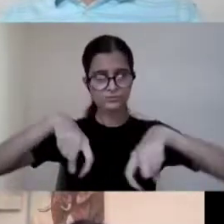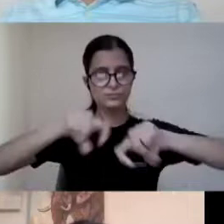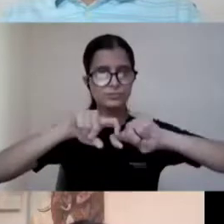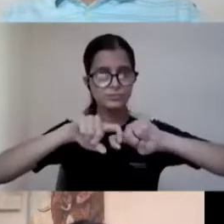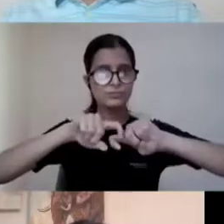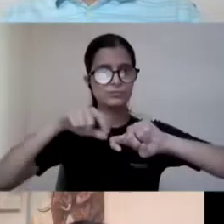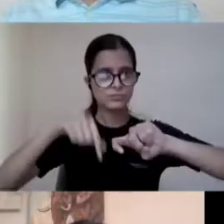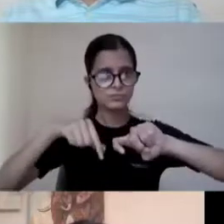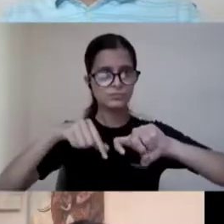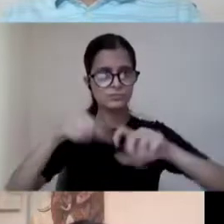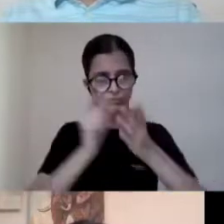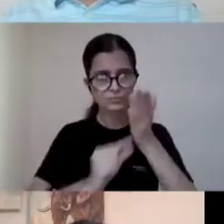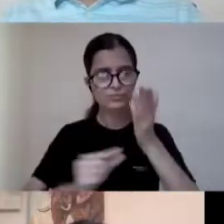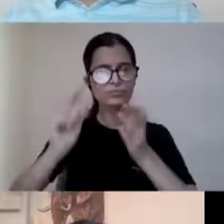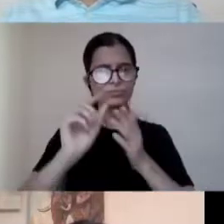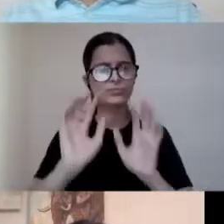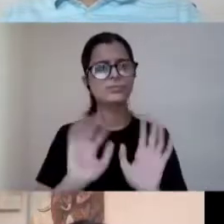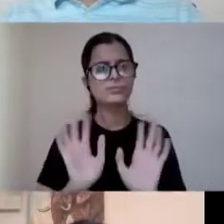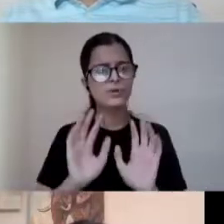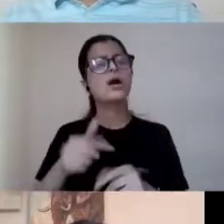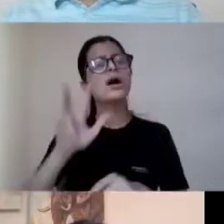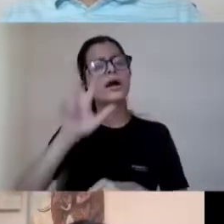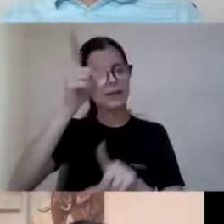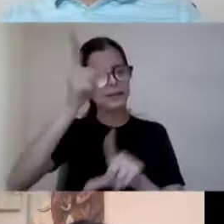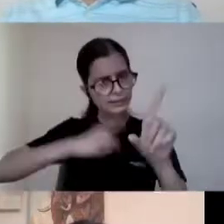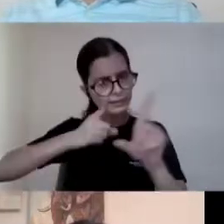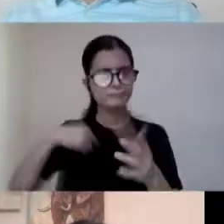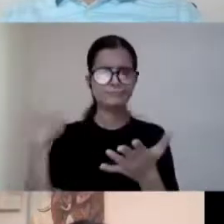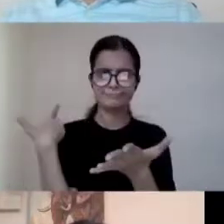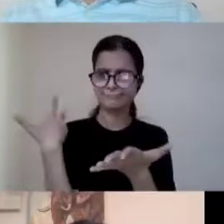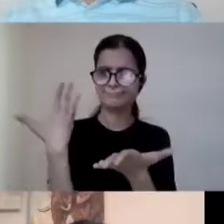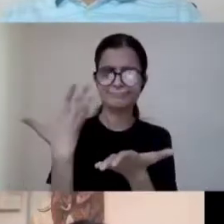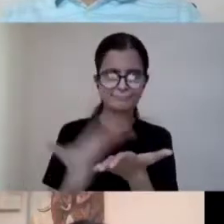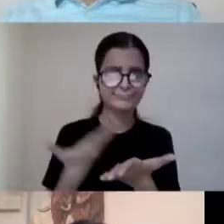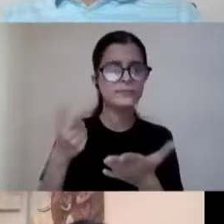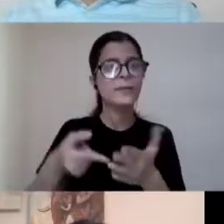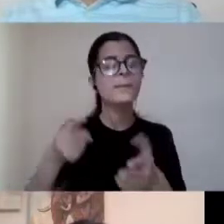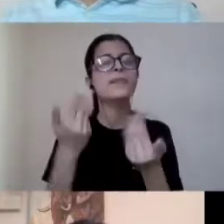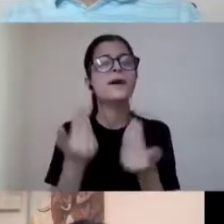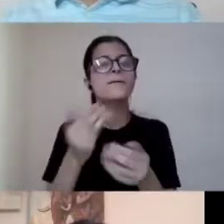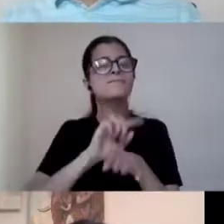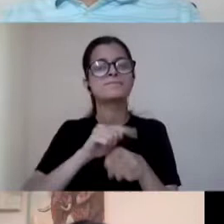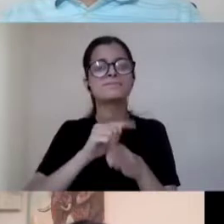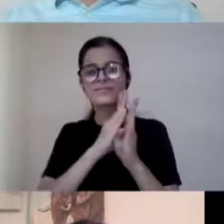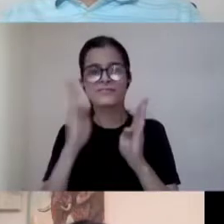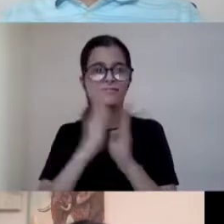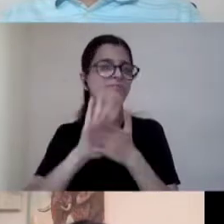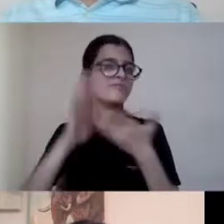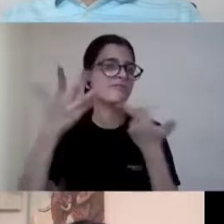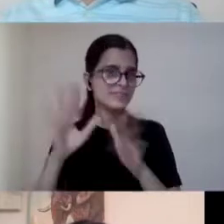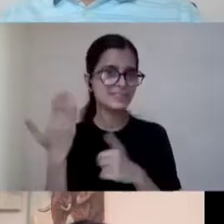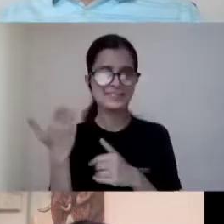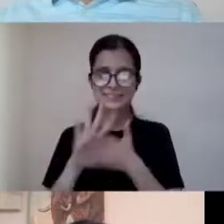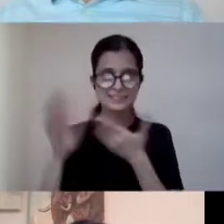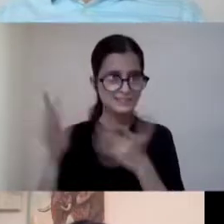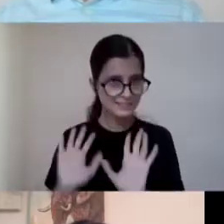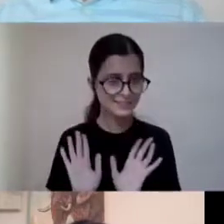represented daisy consortium there for eight years but that period ended a while above. Mr